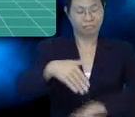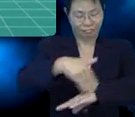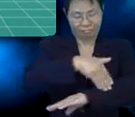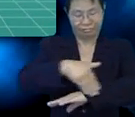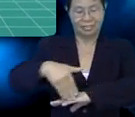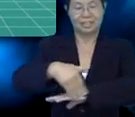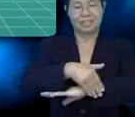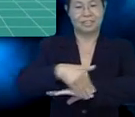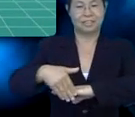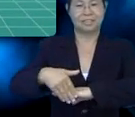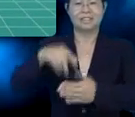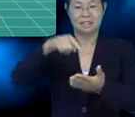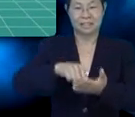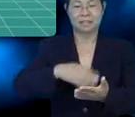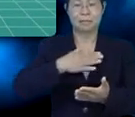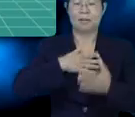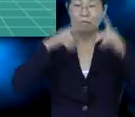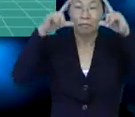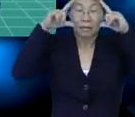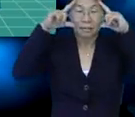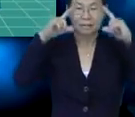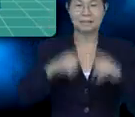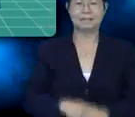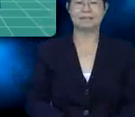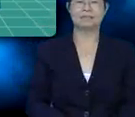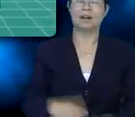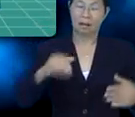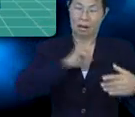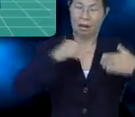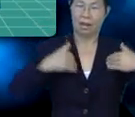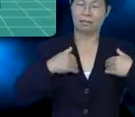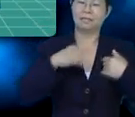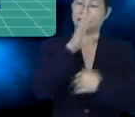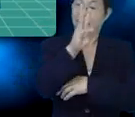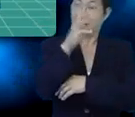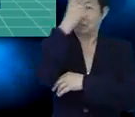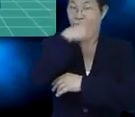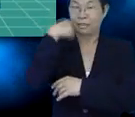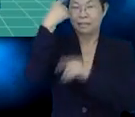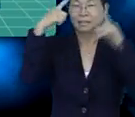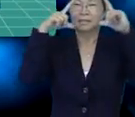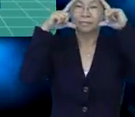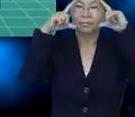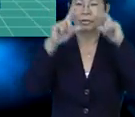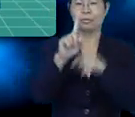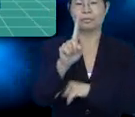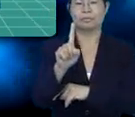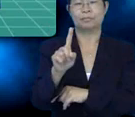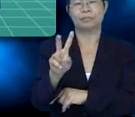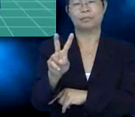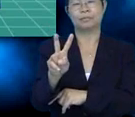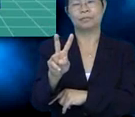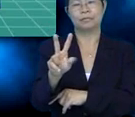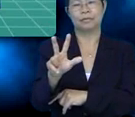eleven, and twelve. This is my face. I have six faces.